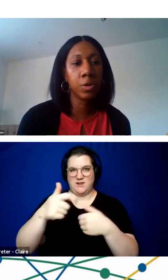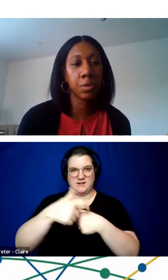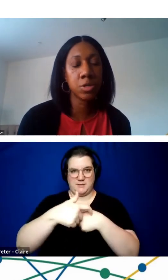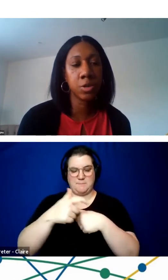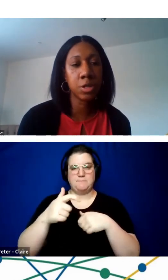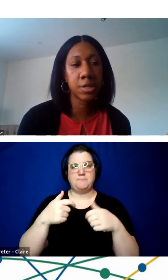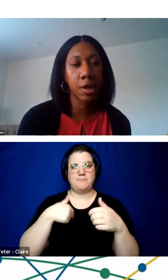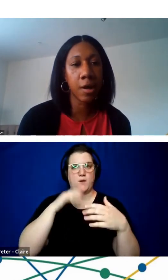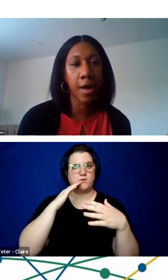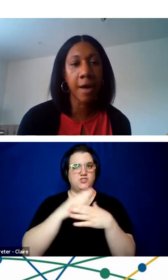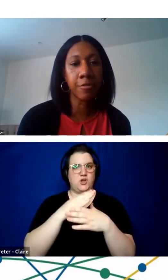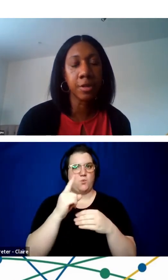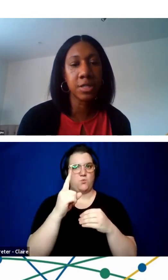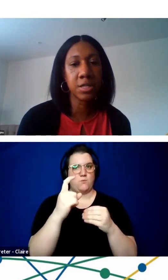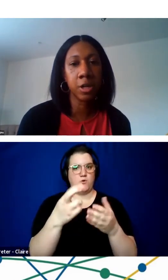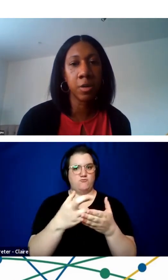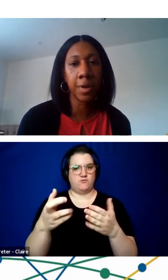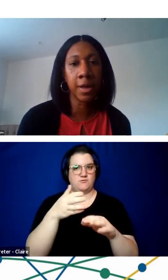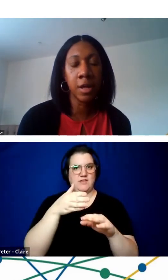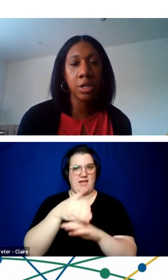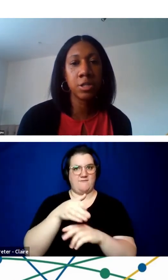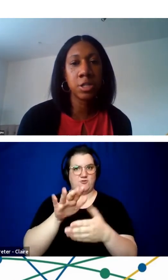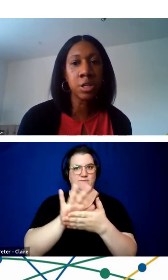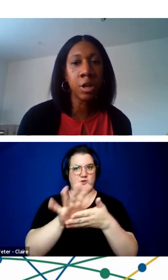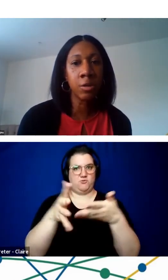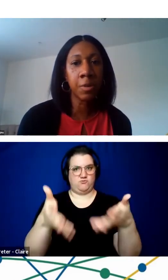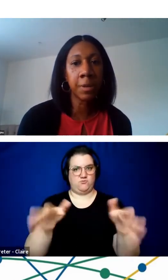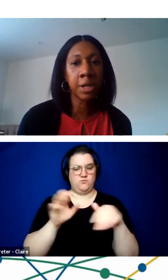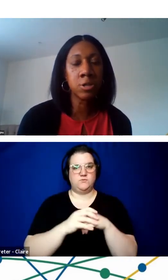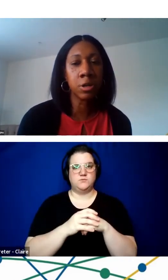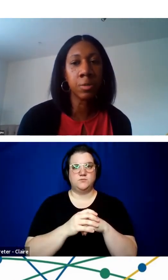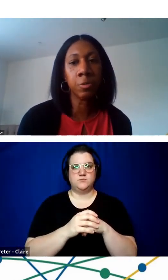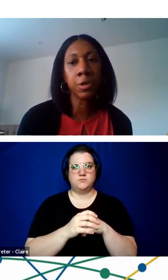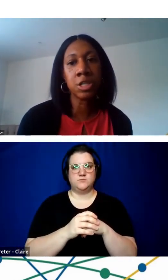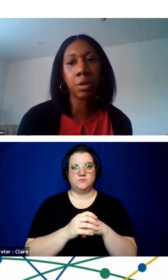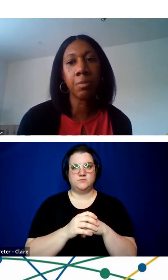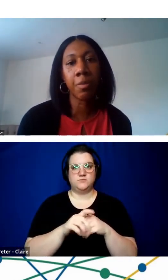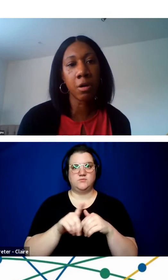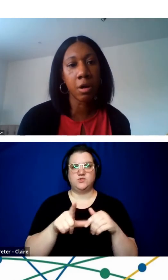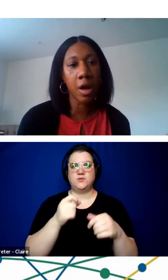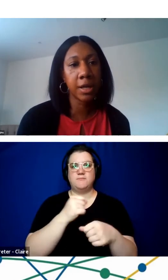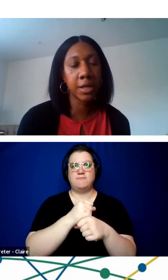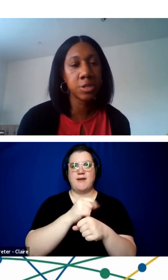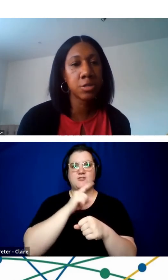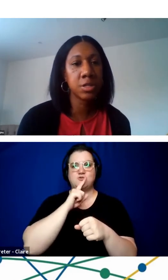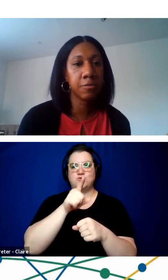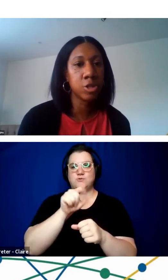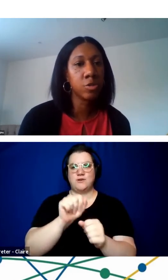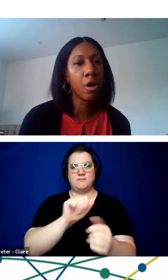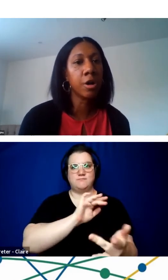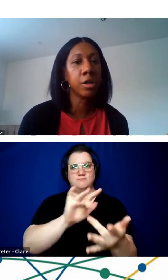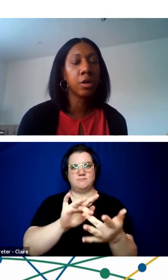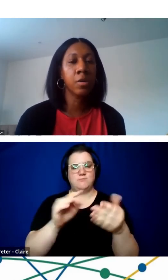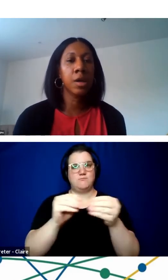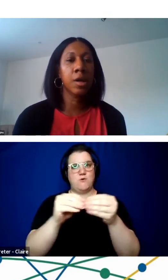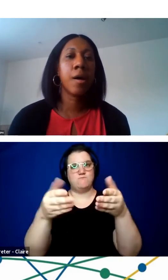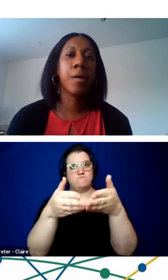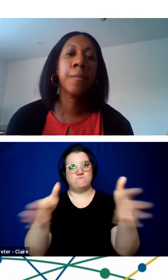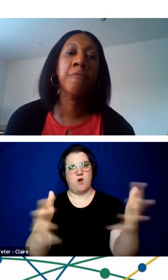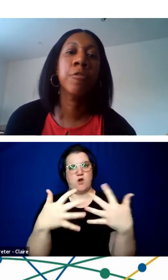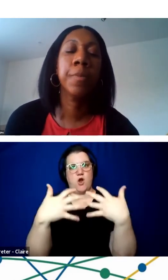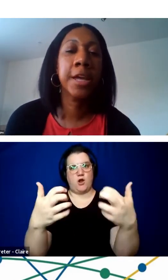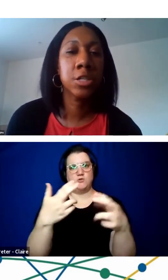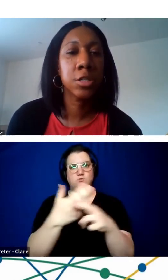one more resource after this video. But just another way, making sure you're reaching a broader audience using visual audio